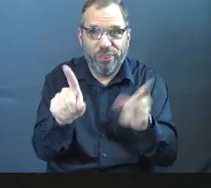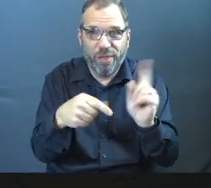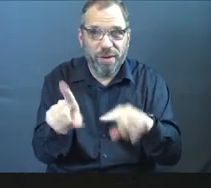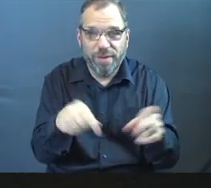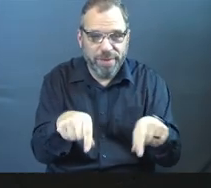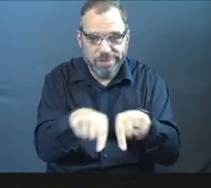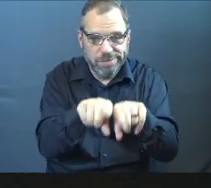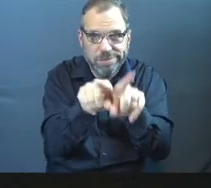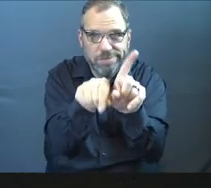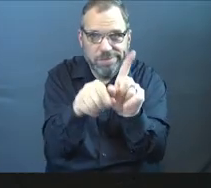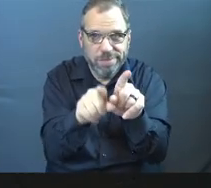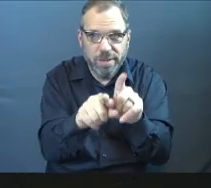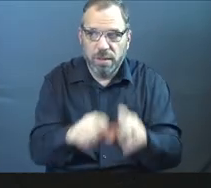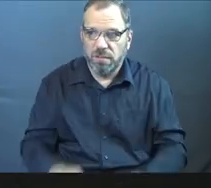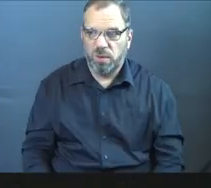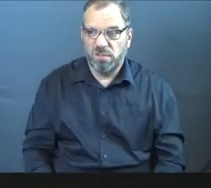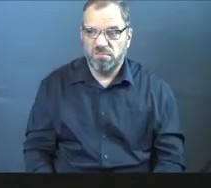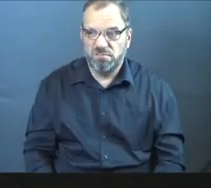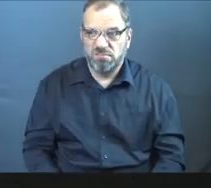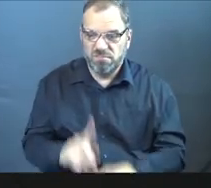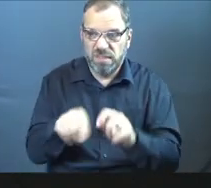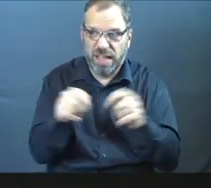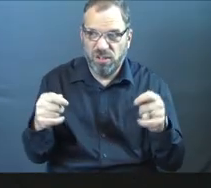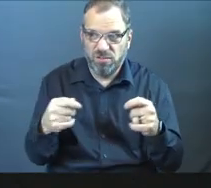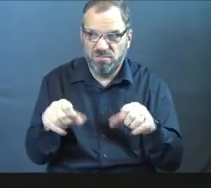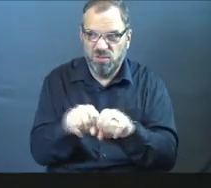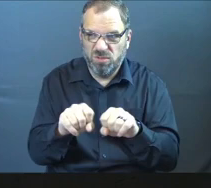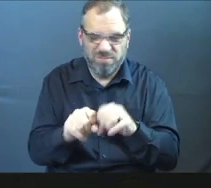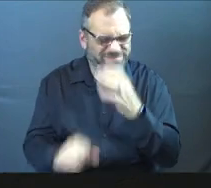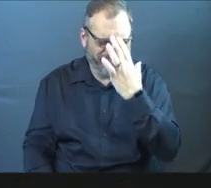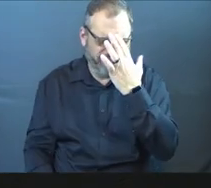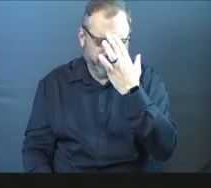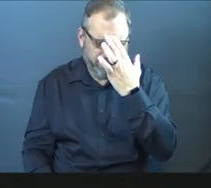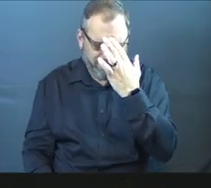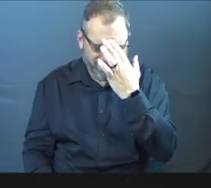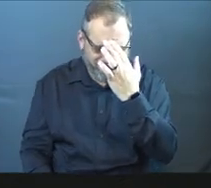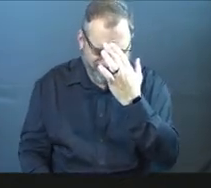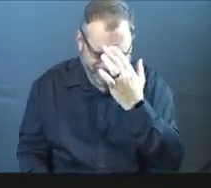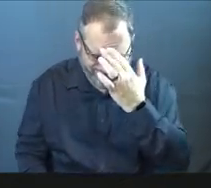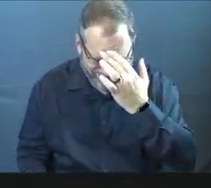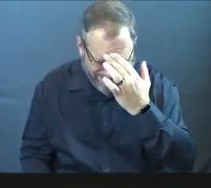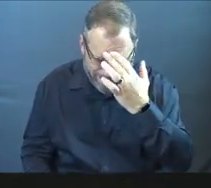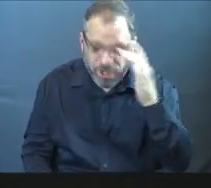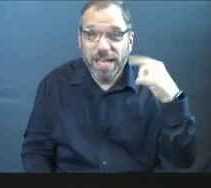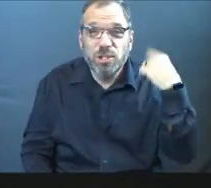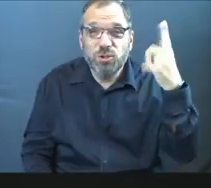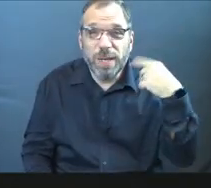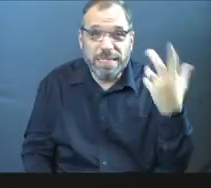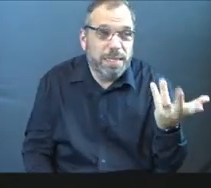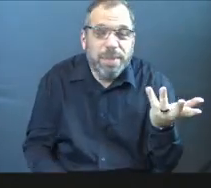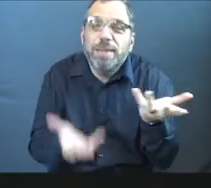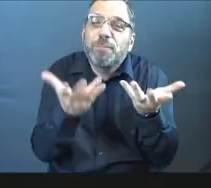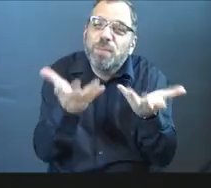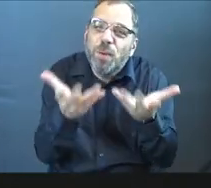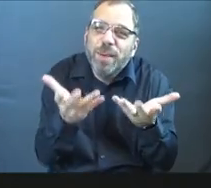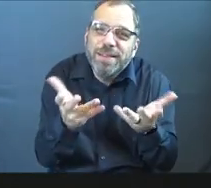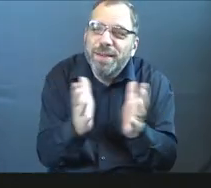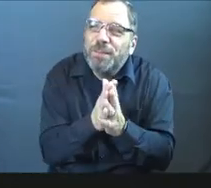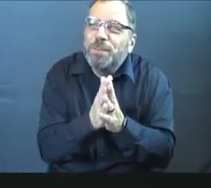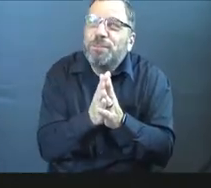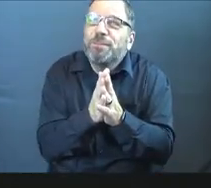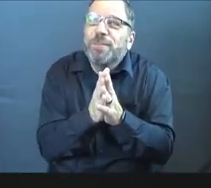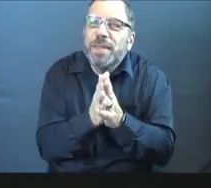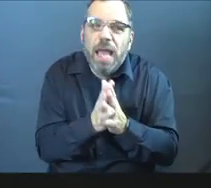Hey man, between, between you and the Lord, guess, you know, do your thing. But yeah, that's, that's the, that's wild. But you know what I'm saying? It's like, hey,